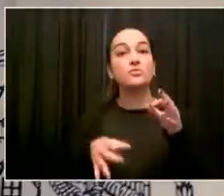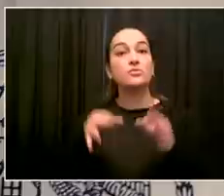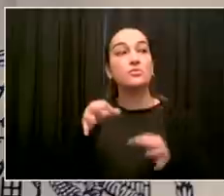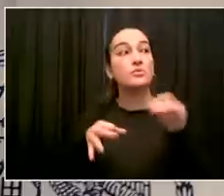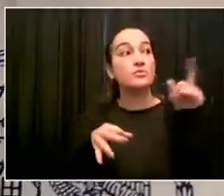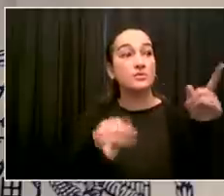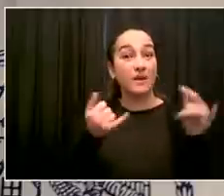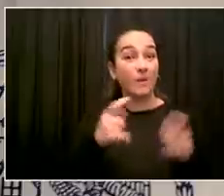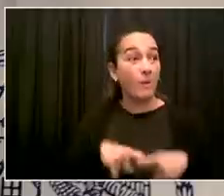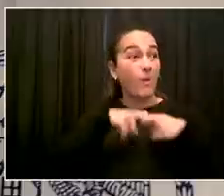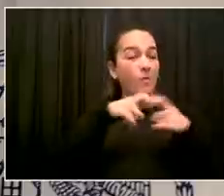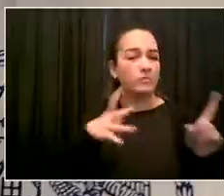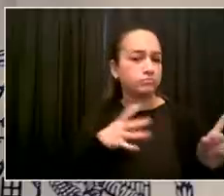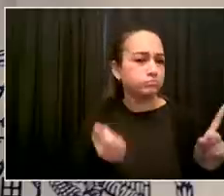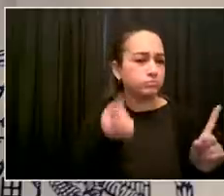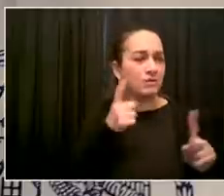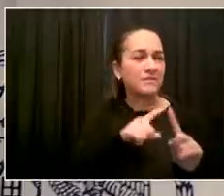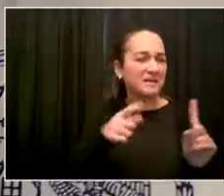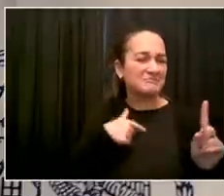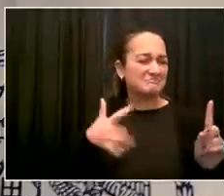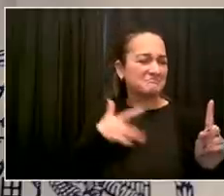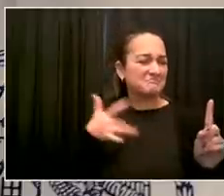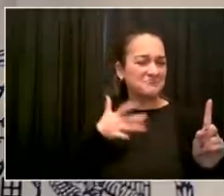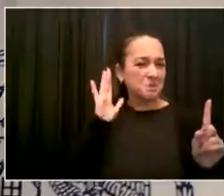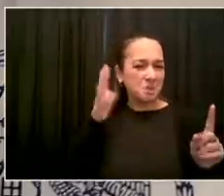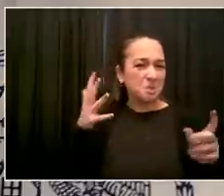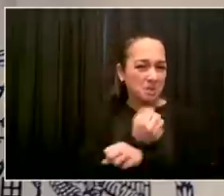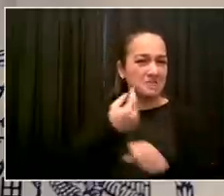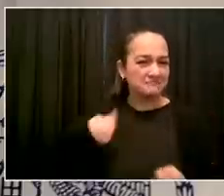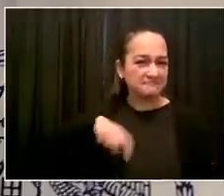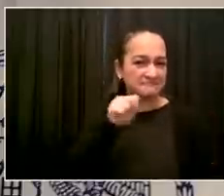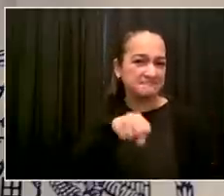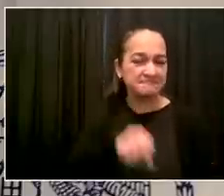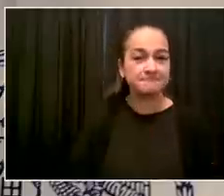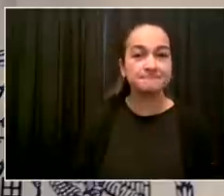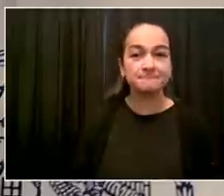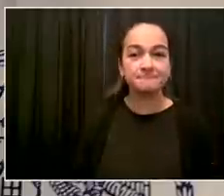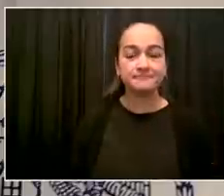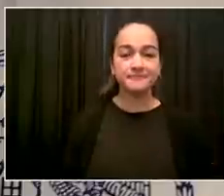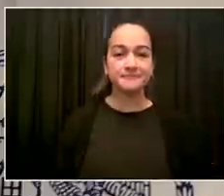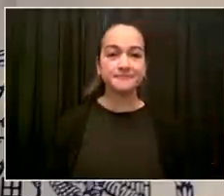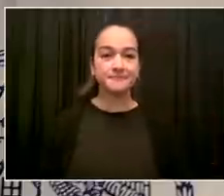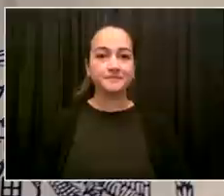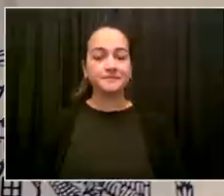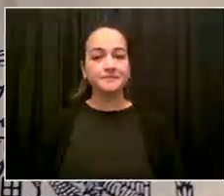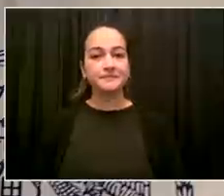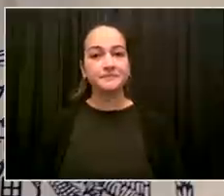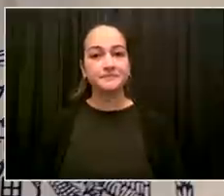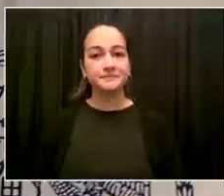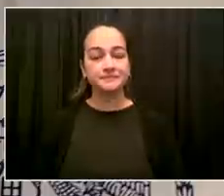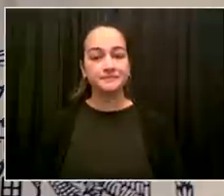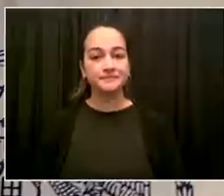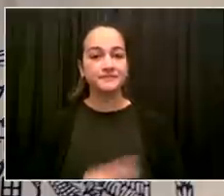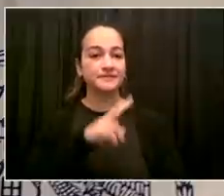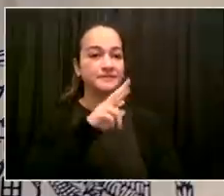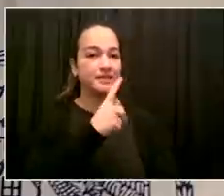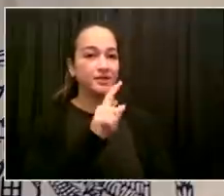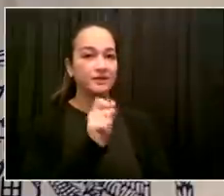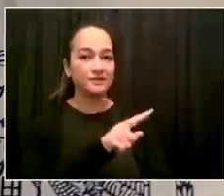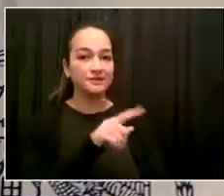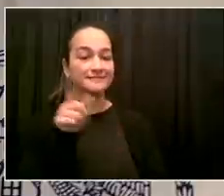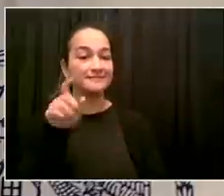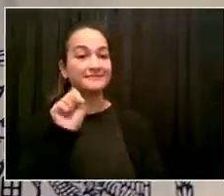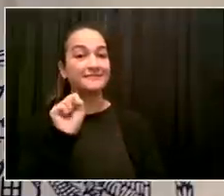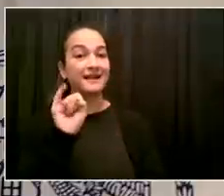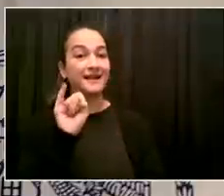Second question. Zeroing in on Staten Island as an area of concern, we're hearing from folks like Joe Borrelli and others that their